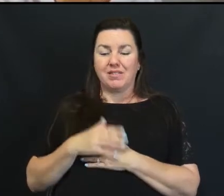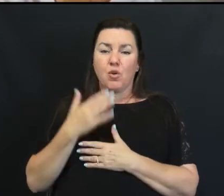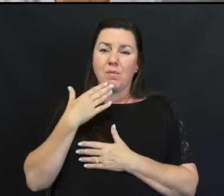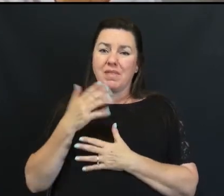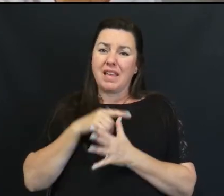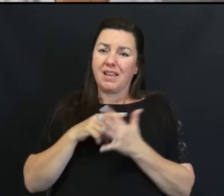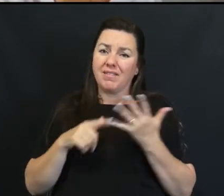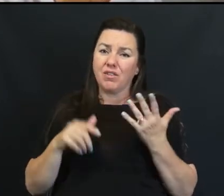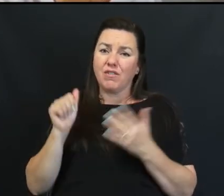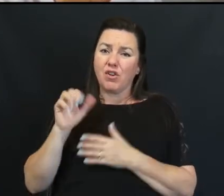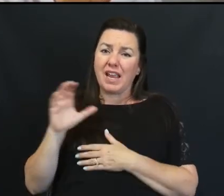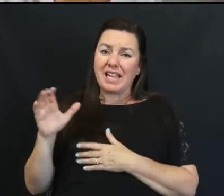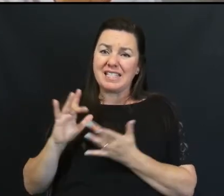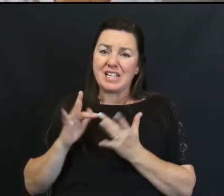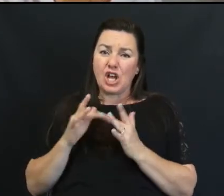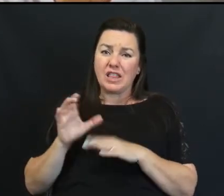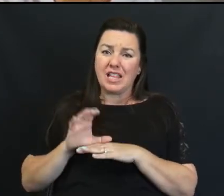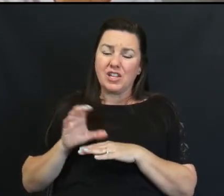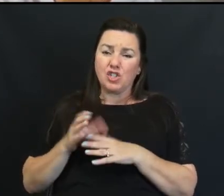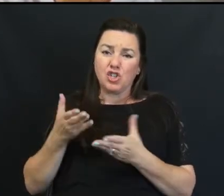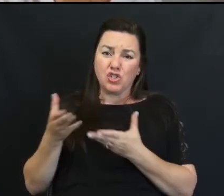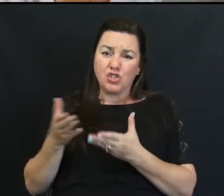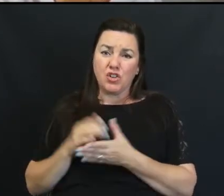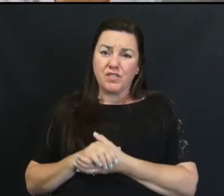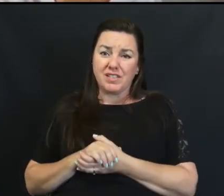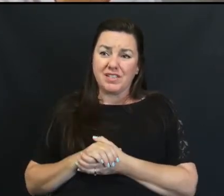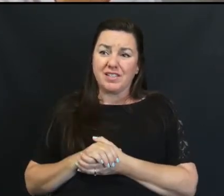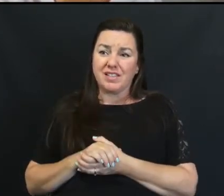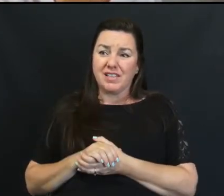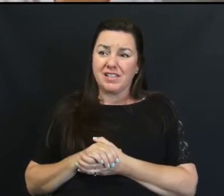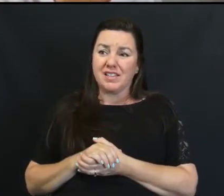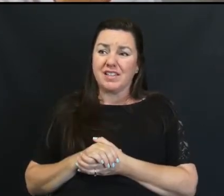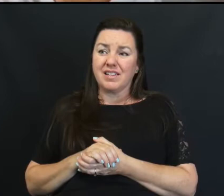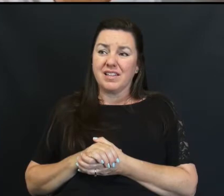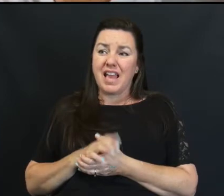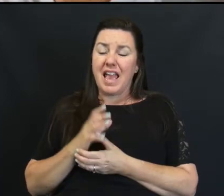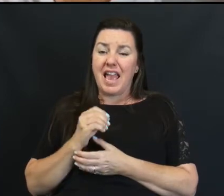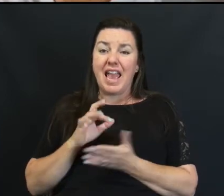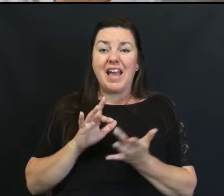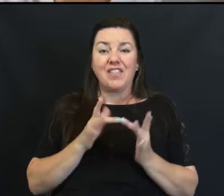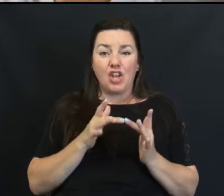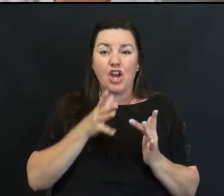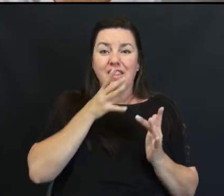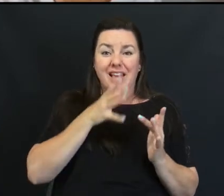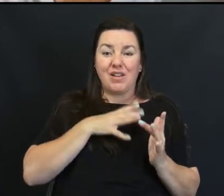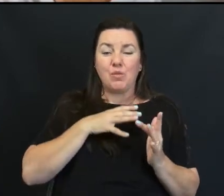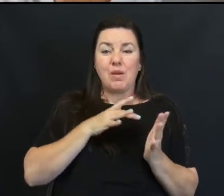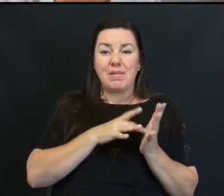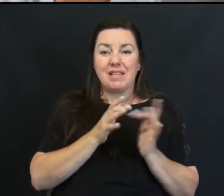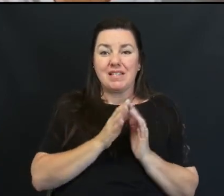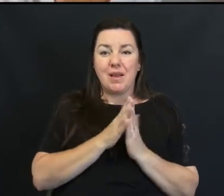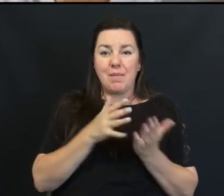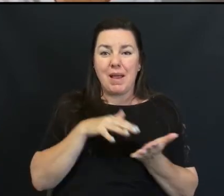so Thankable For ACC Online church Services And the Online women's Bible study With Tina And all my New